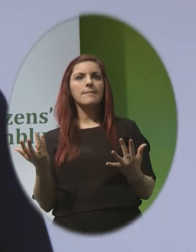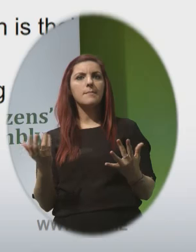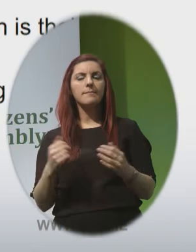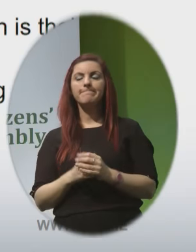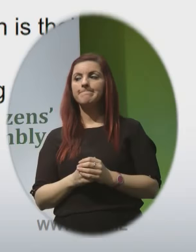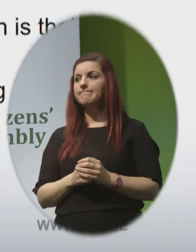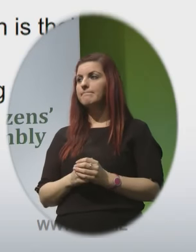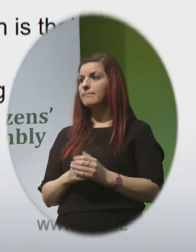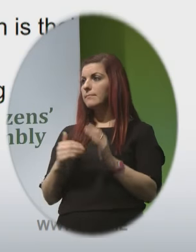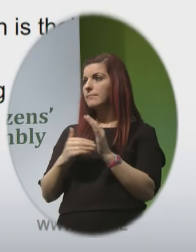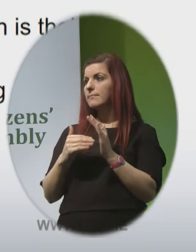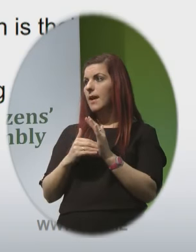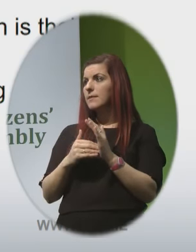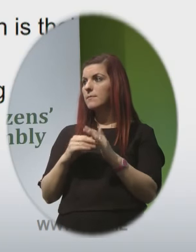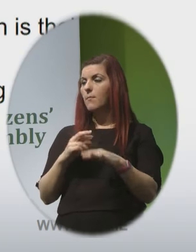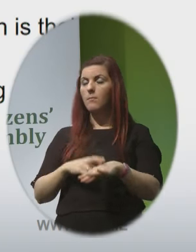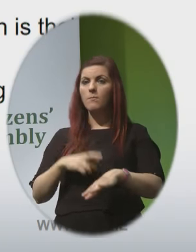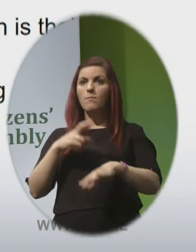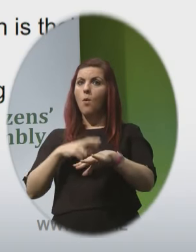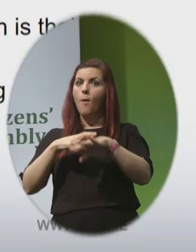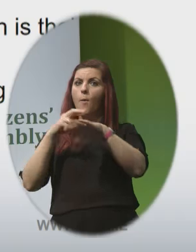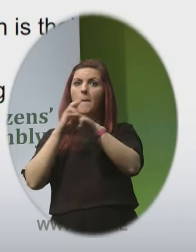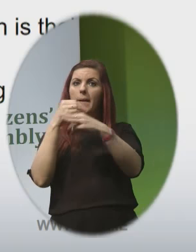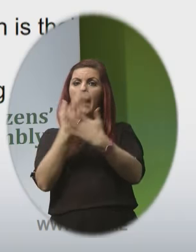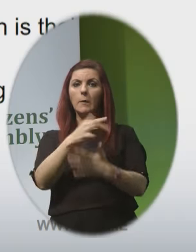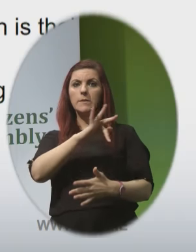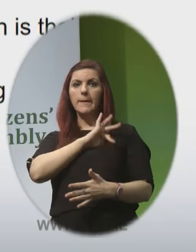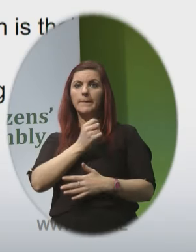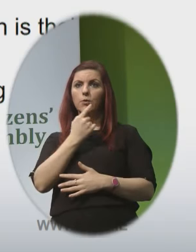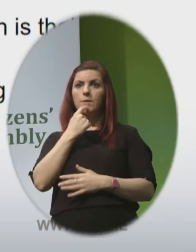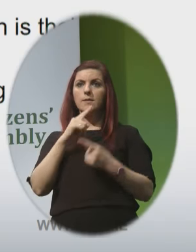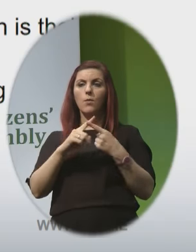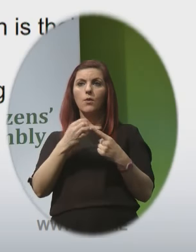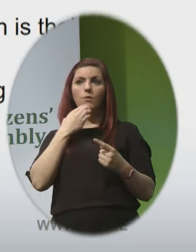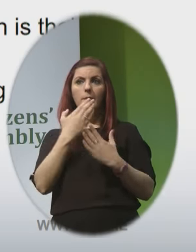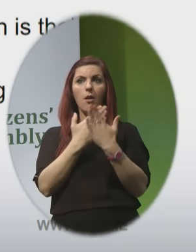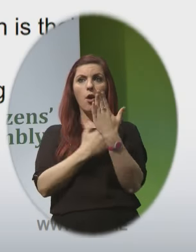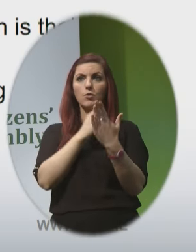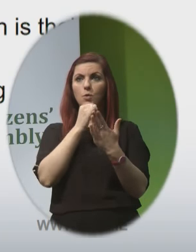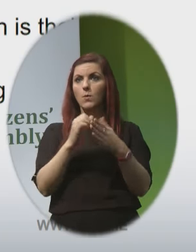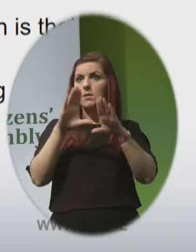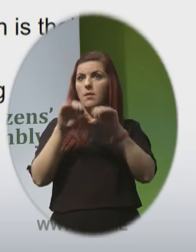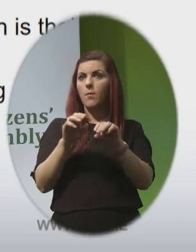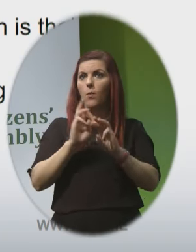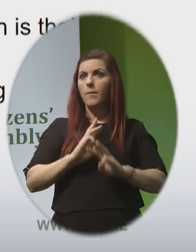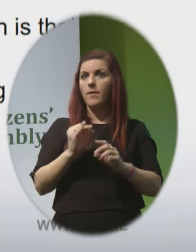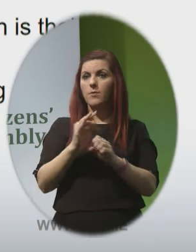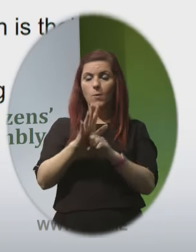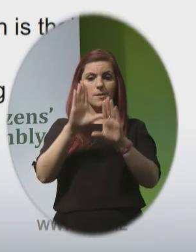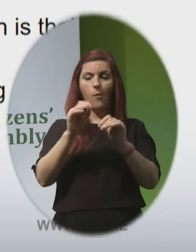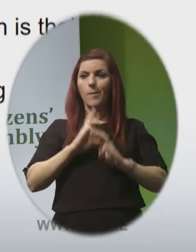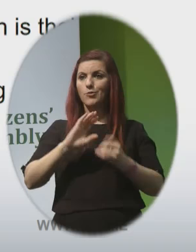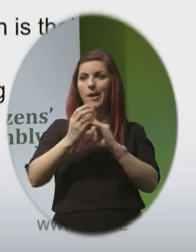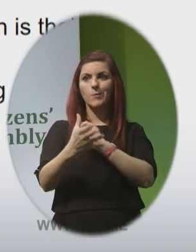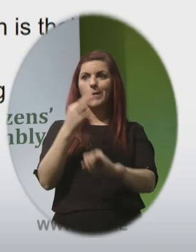surprisingly there is a growing trend of self-inducing abortion the criminal laws do not deter women from seeking abortion and women from all walks